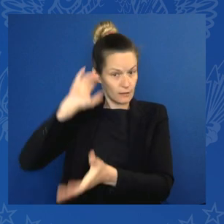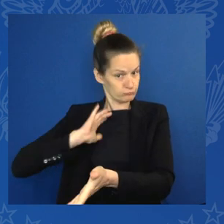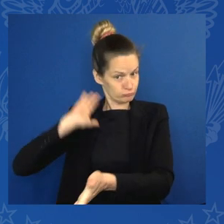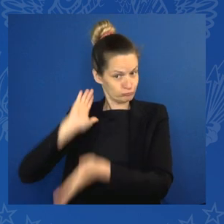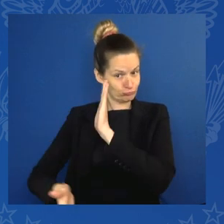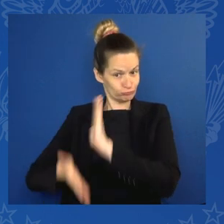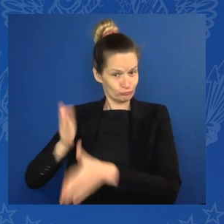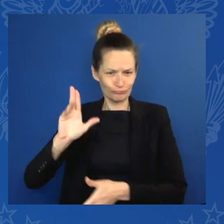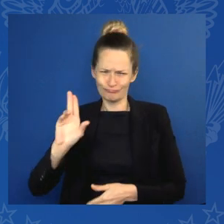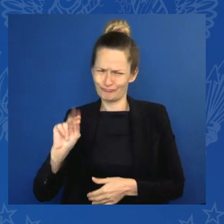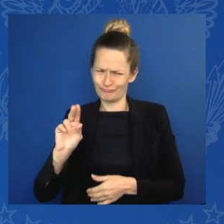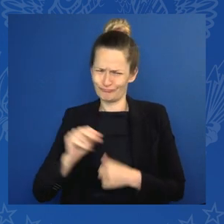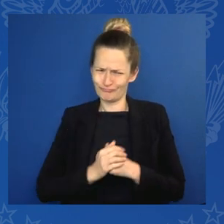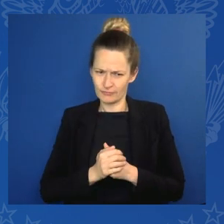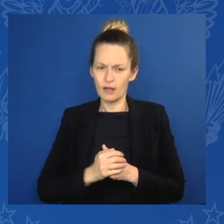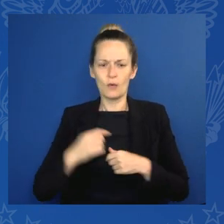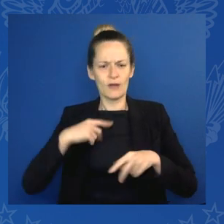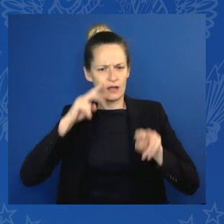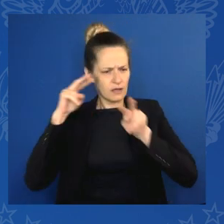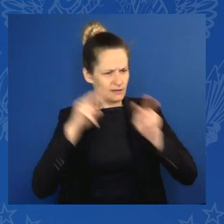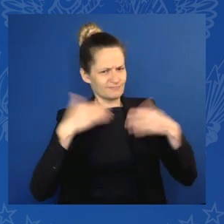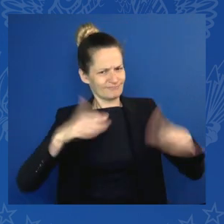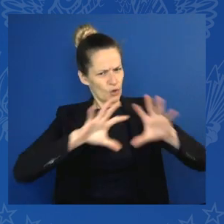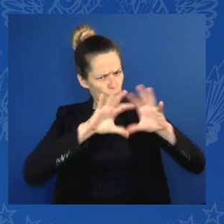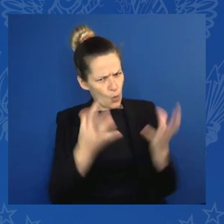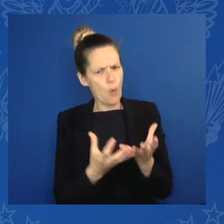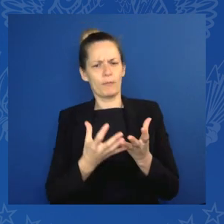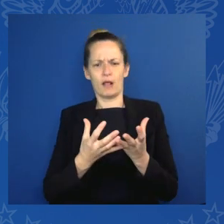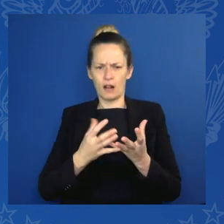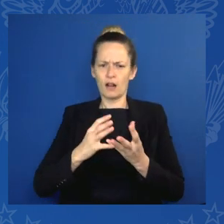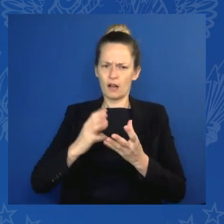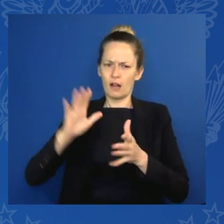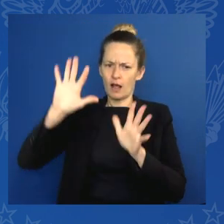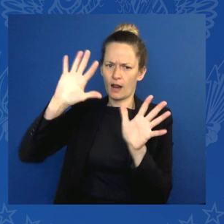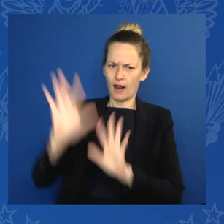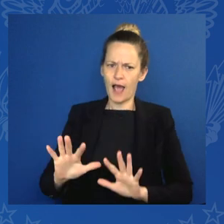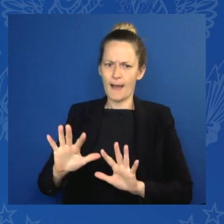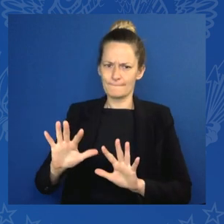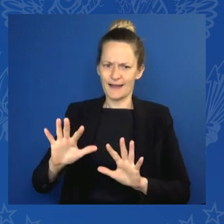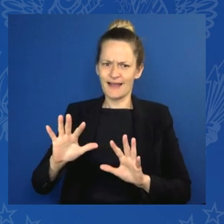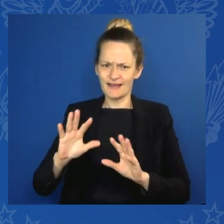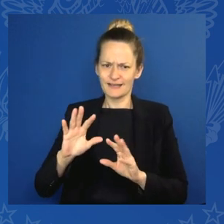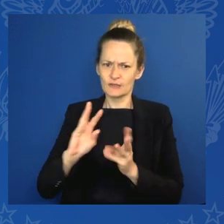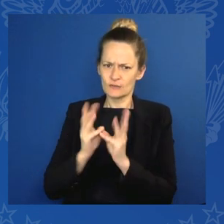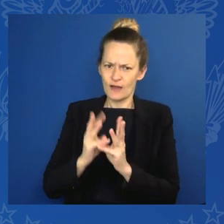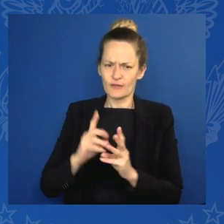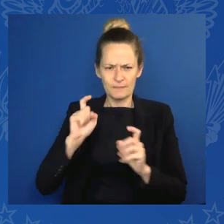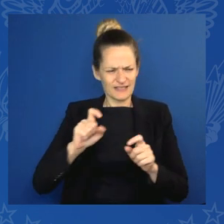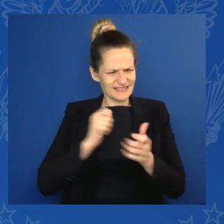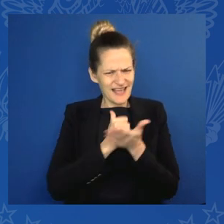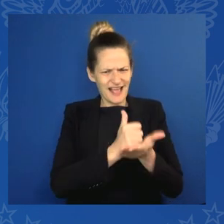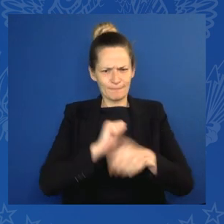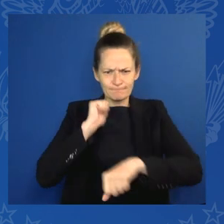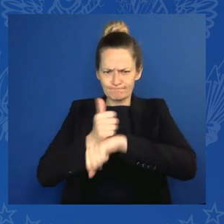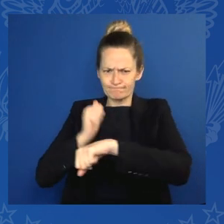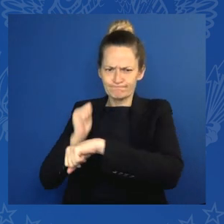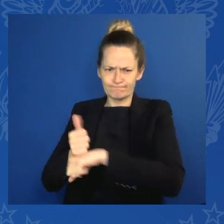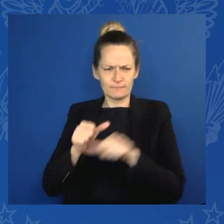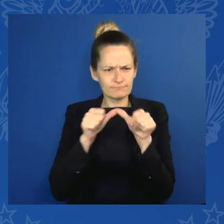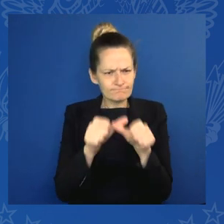private investment for sustainable infrastructure. The G7 is committed to support